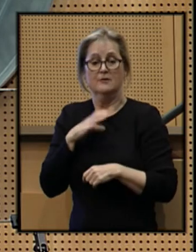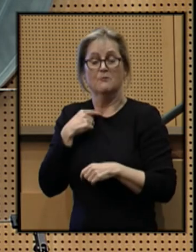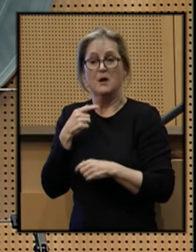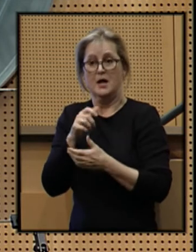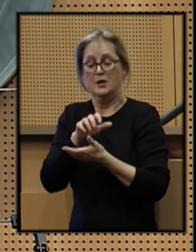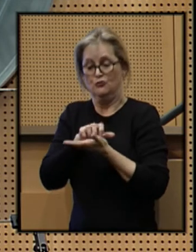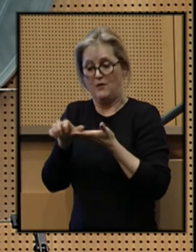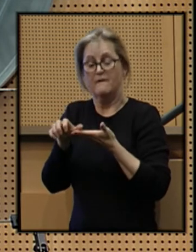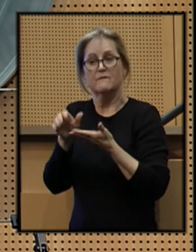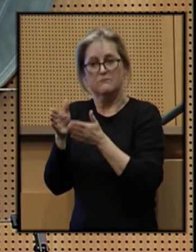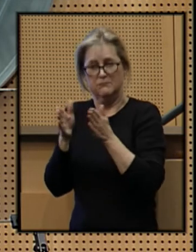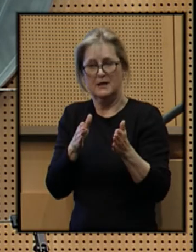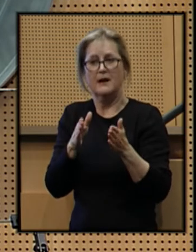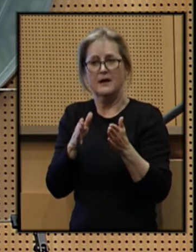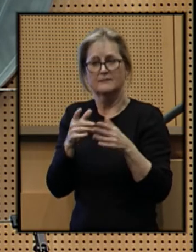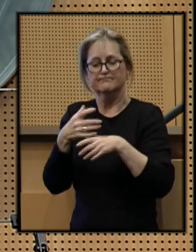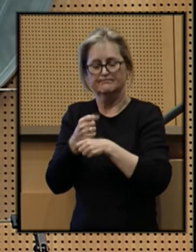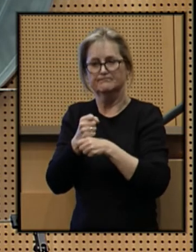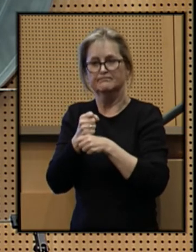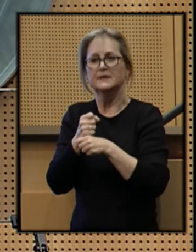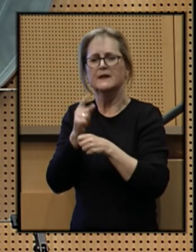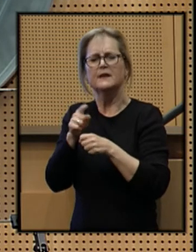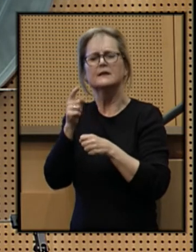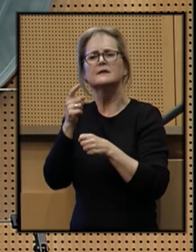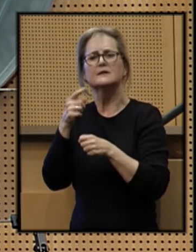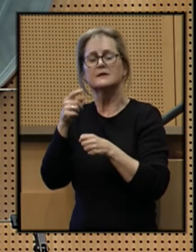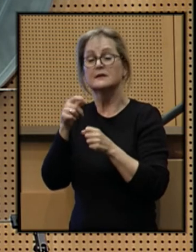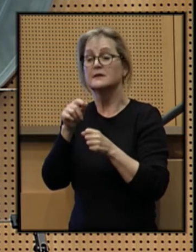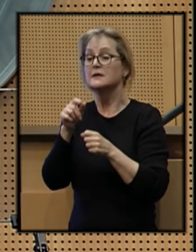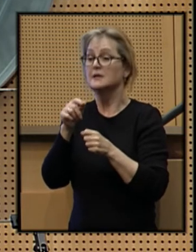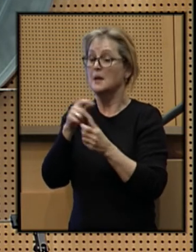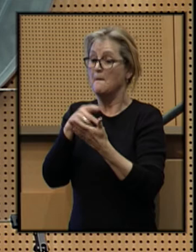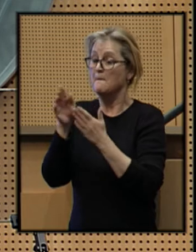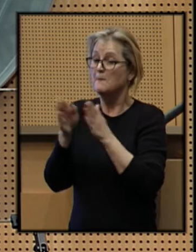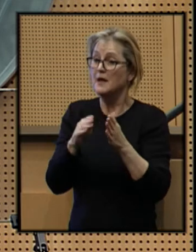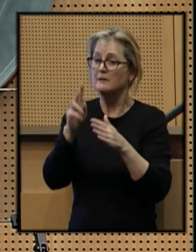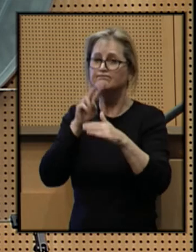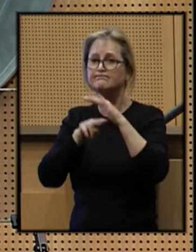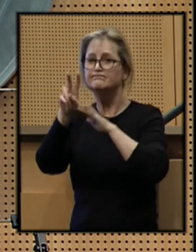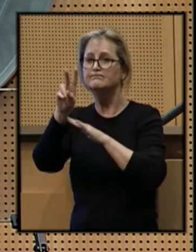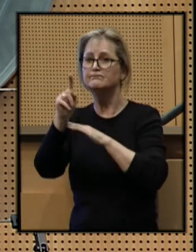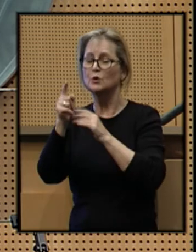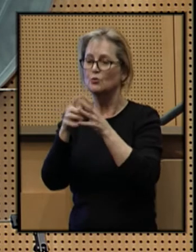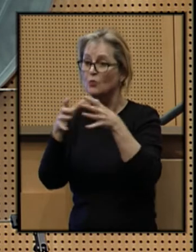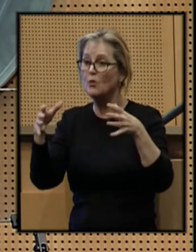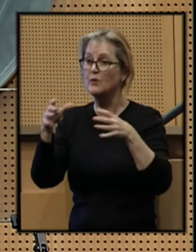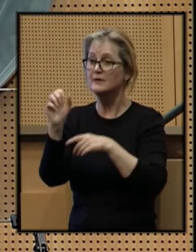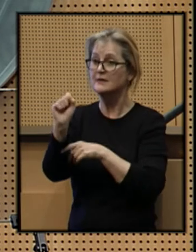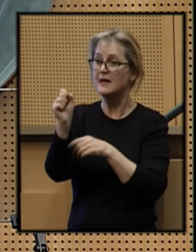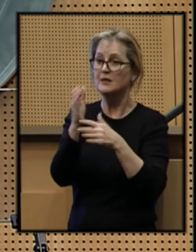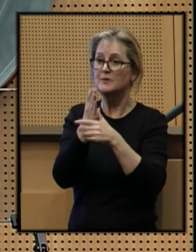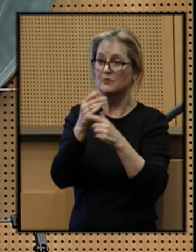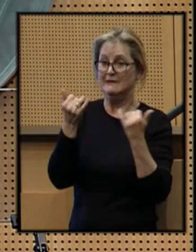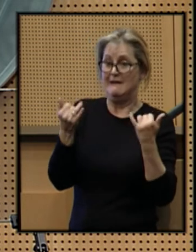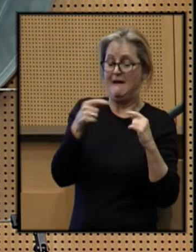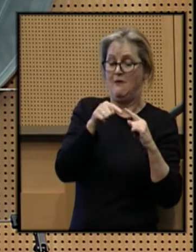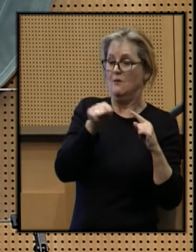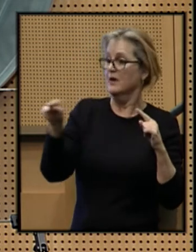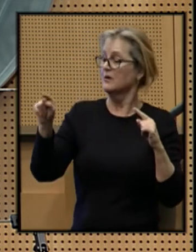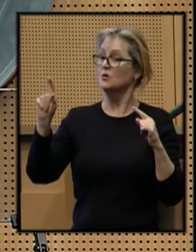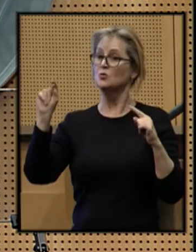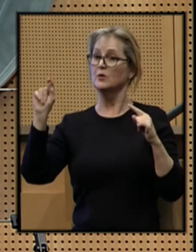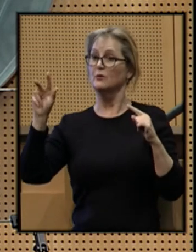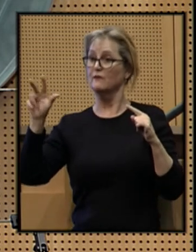plan, this administration's vision for how to plan for expected growth in Seattle between now and